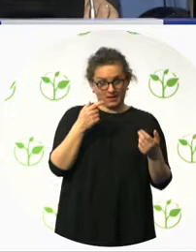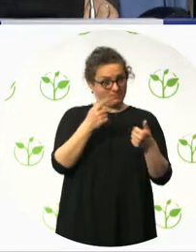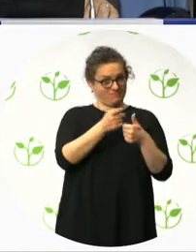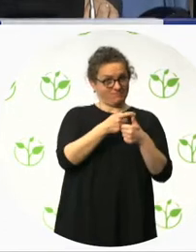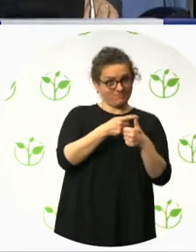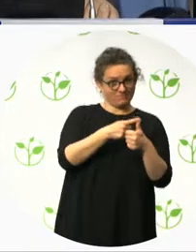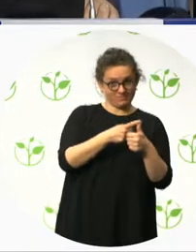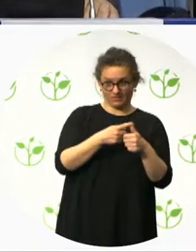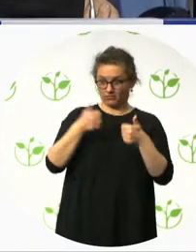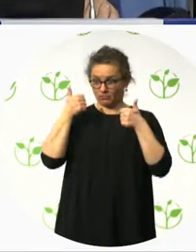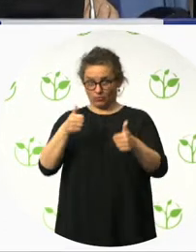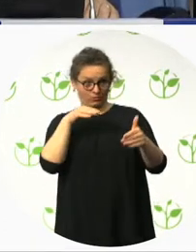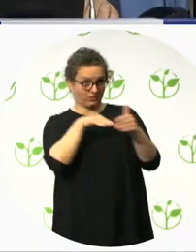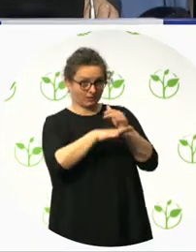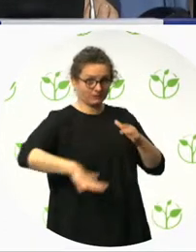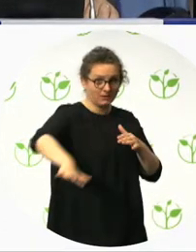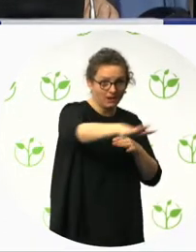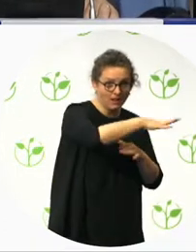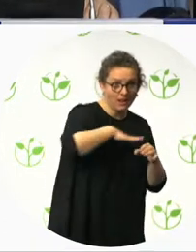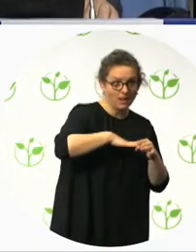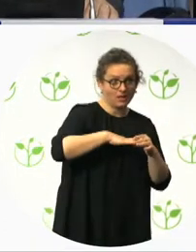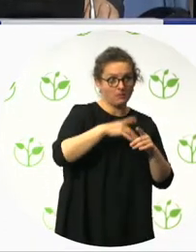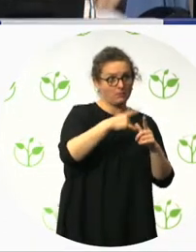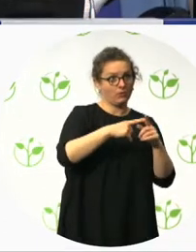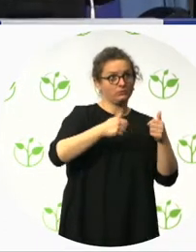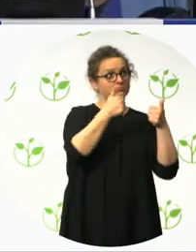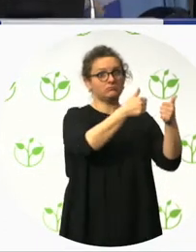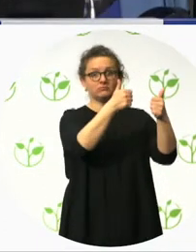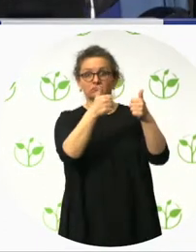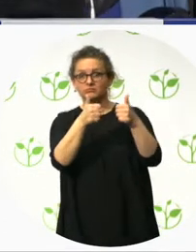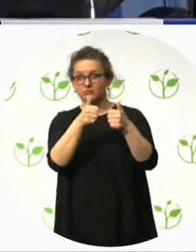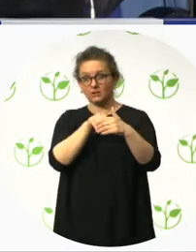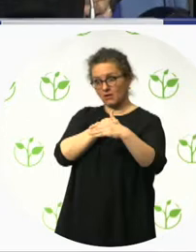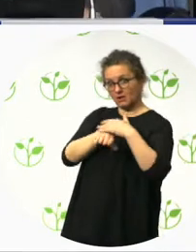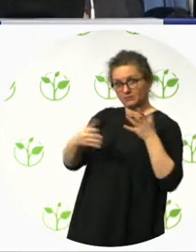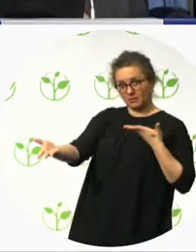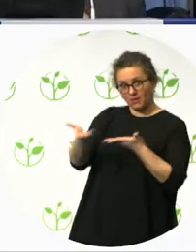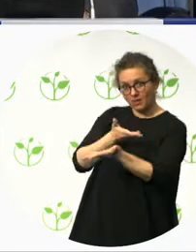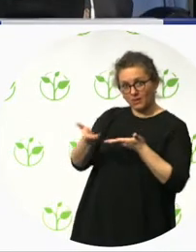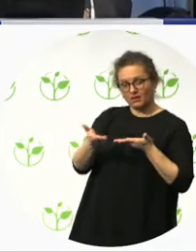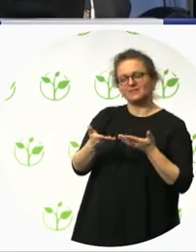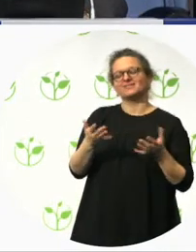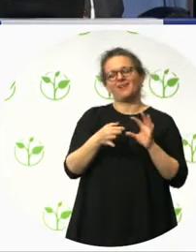but both are still far from being implemented. These are our challenges. Thank you very much for your attention.